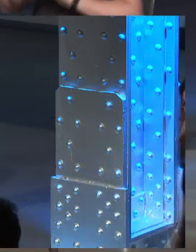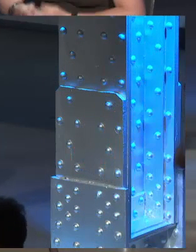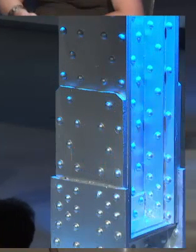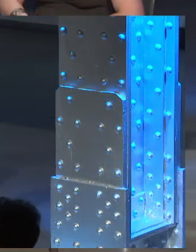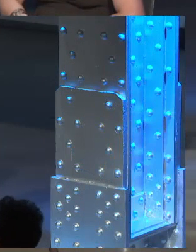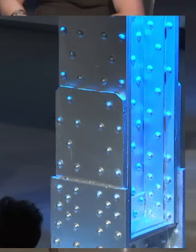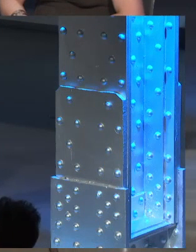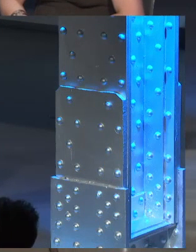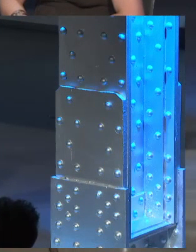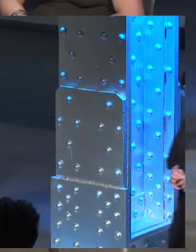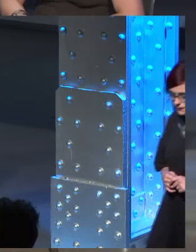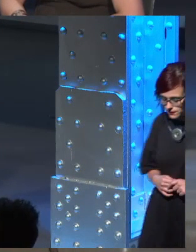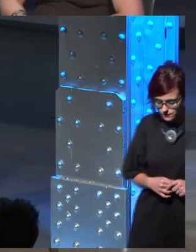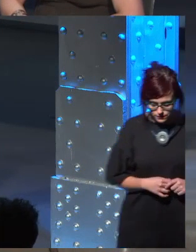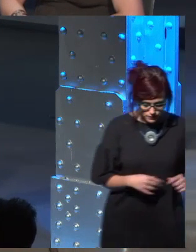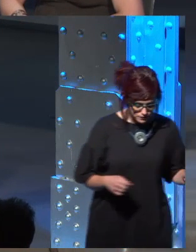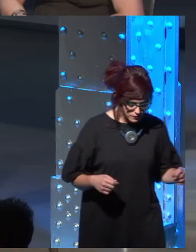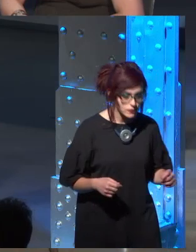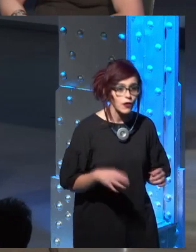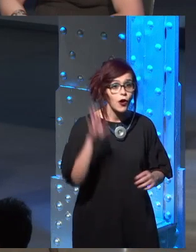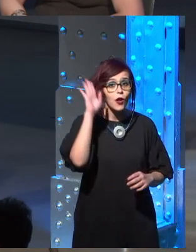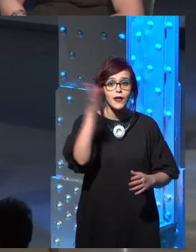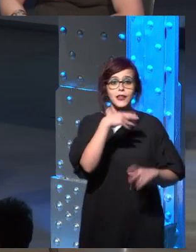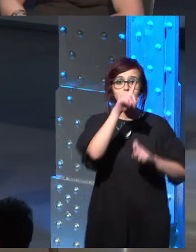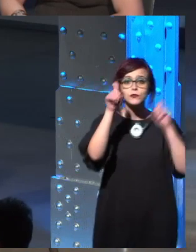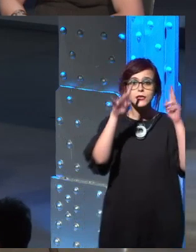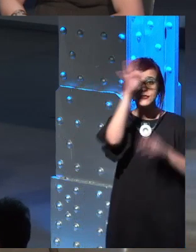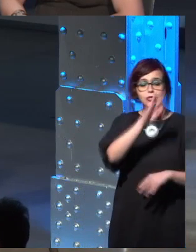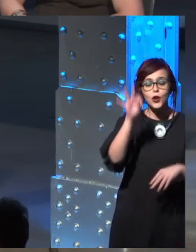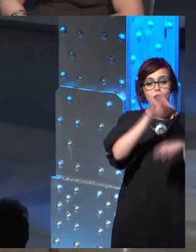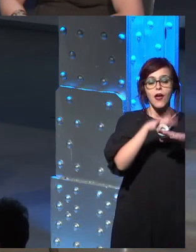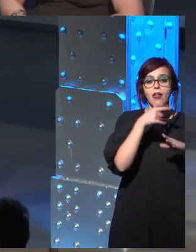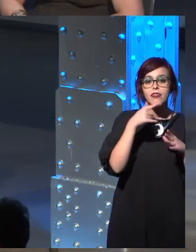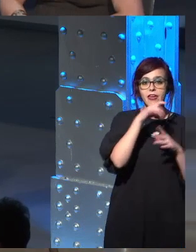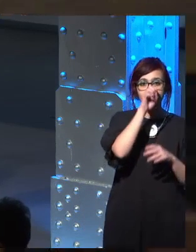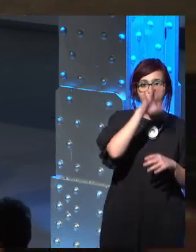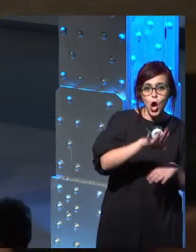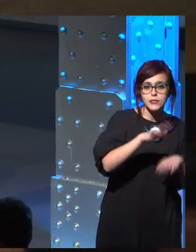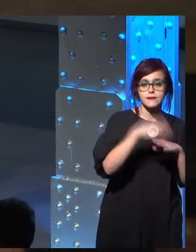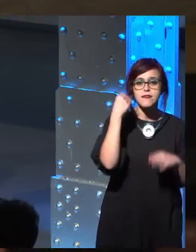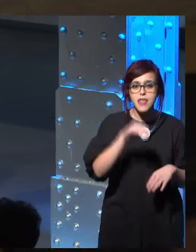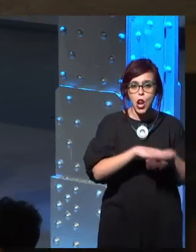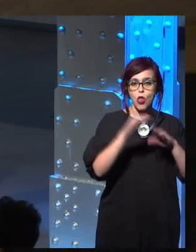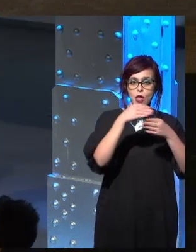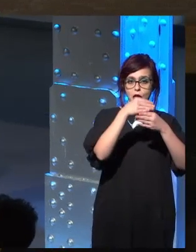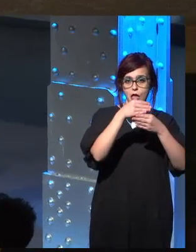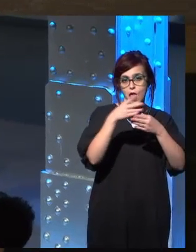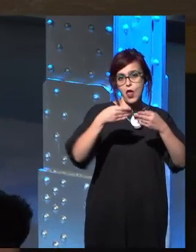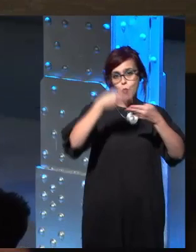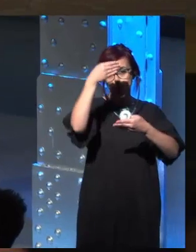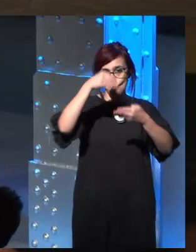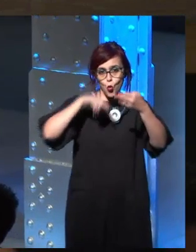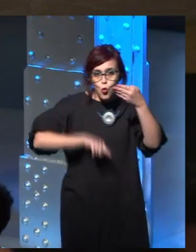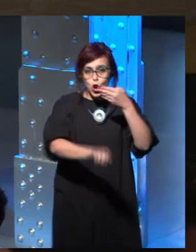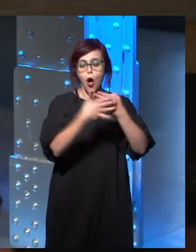I want to ask you, what do you think about all those theories regarding dragons? Ice